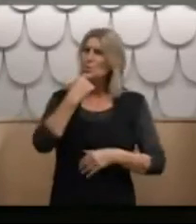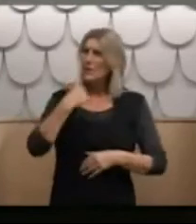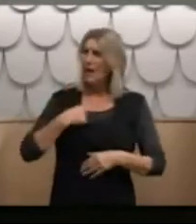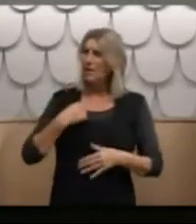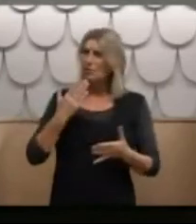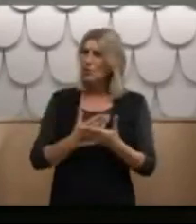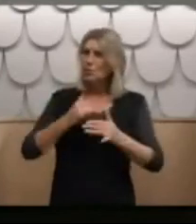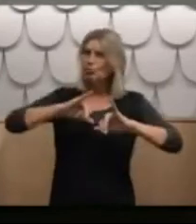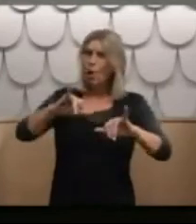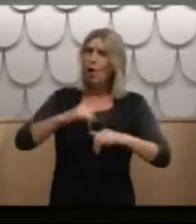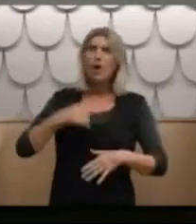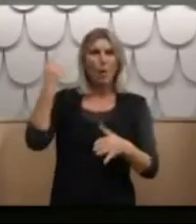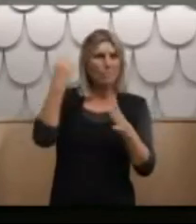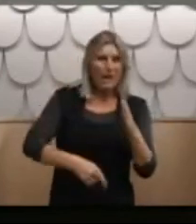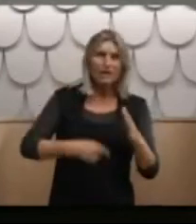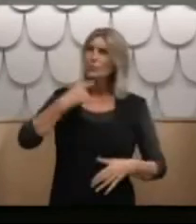ECT for it.